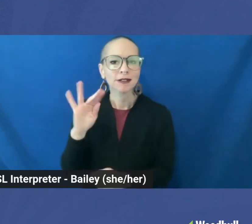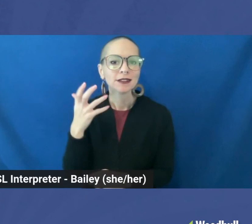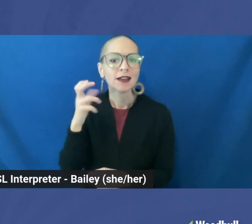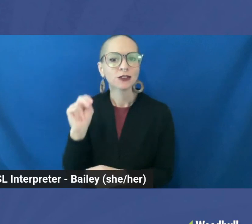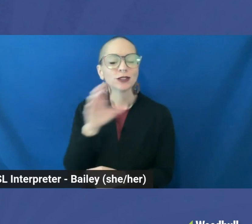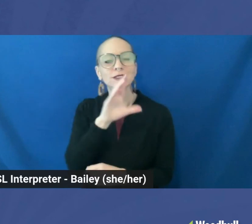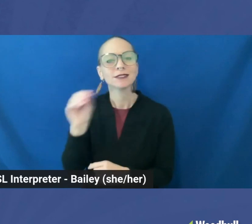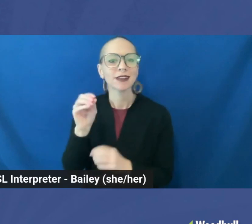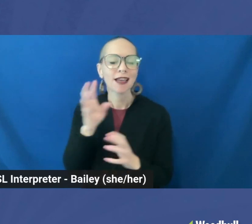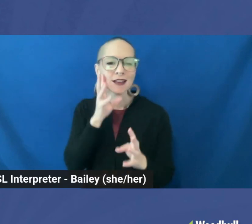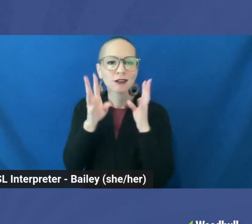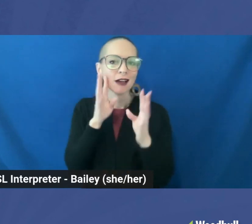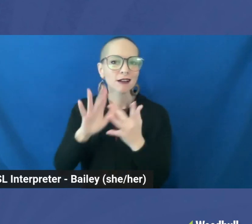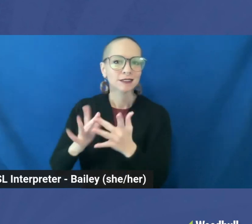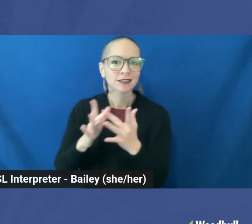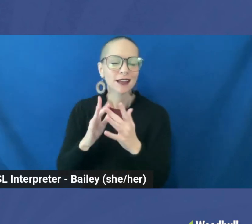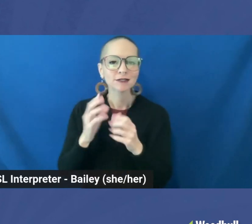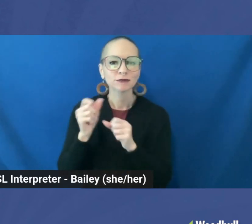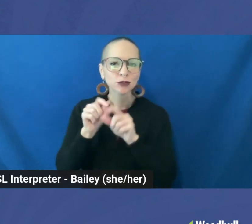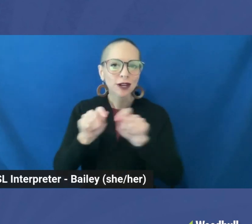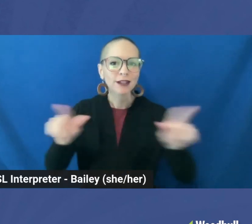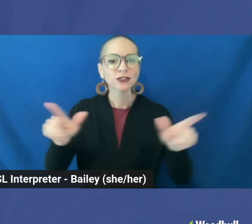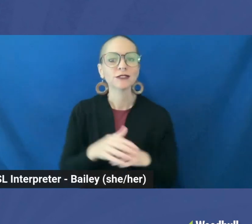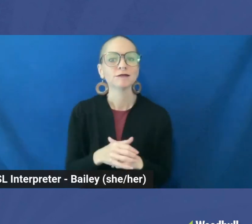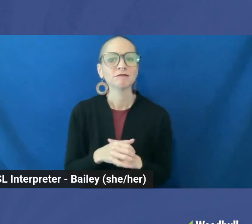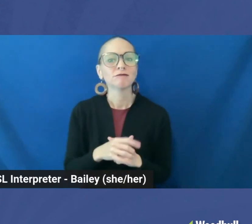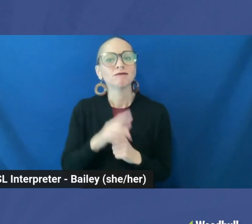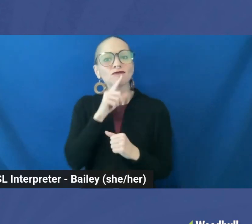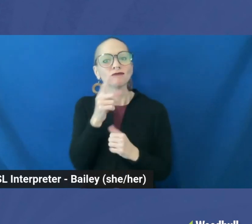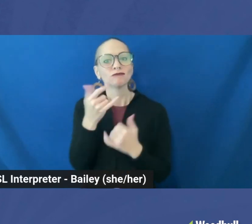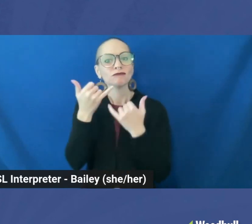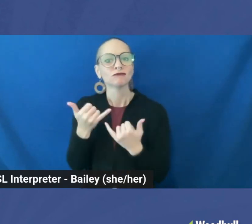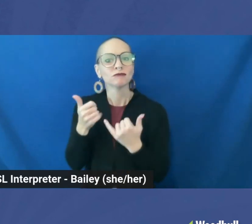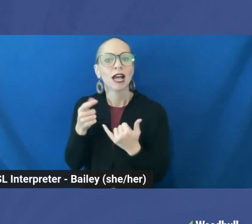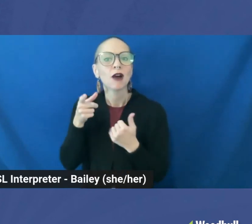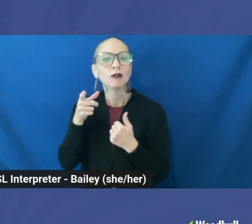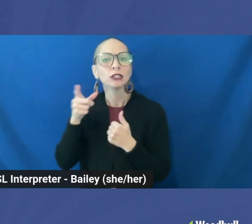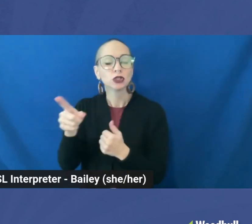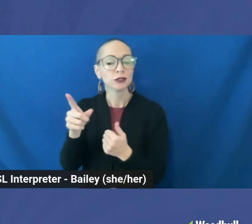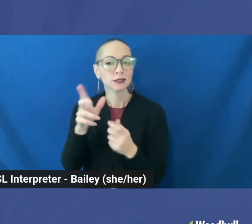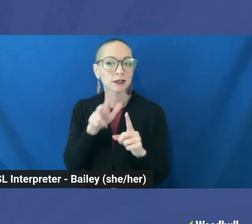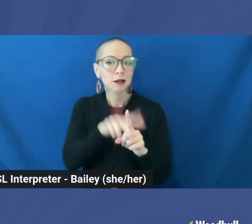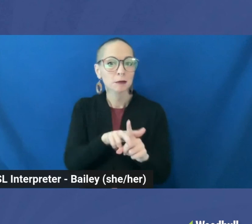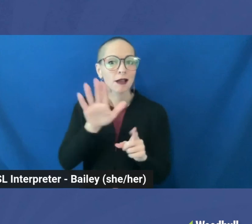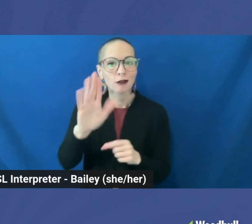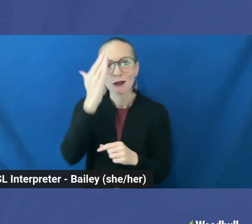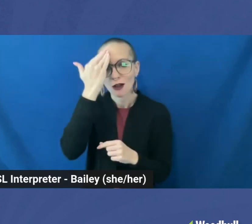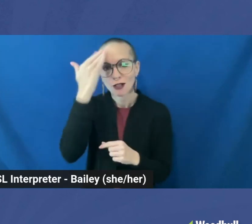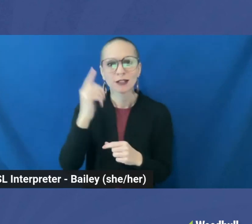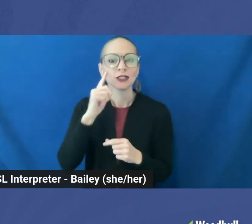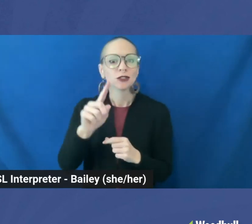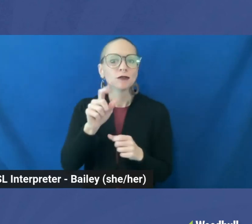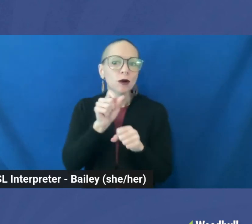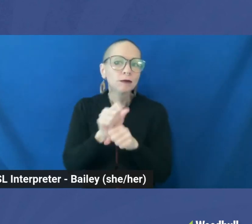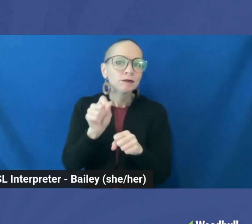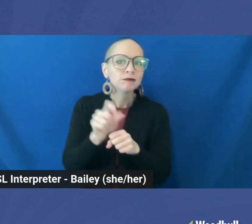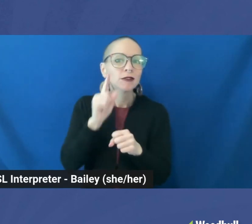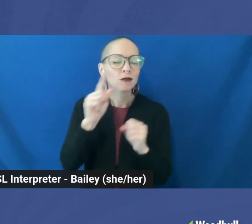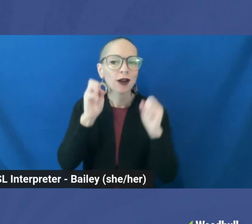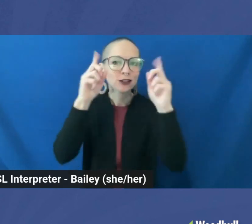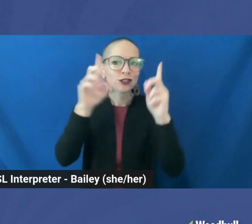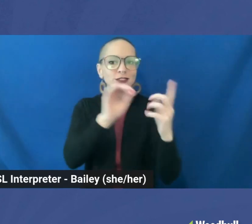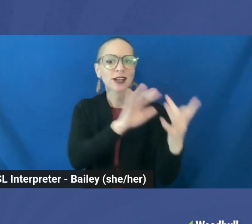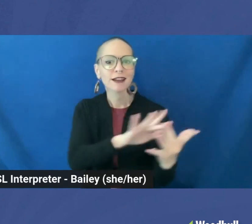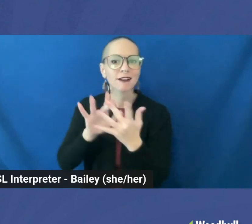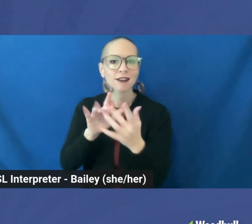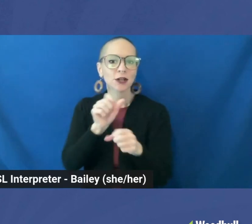She now has taken her knowledge and is applying it to educating and outreach work. We're excited to introduce Brooklyn's piece, The